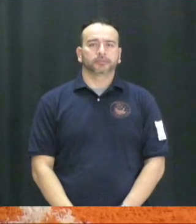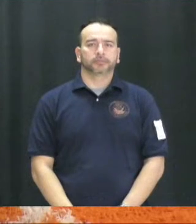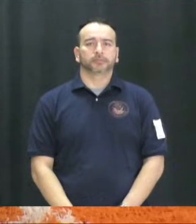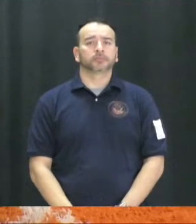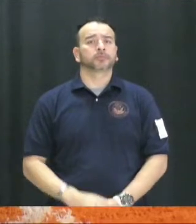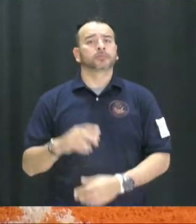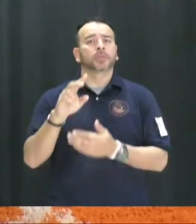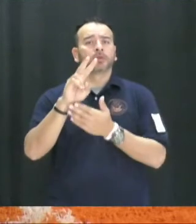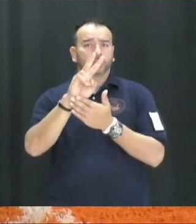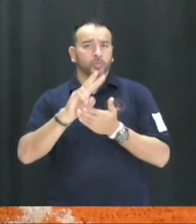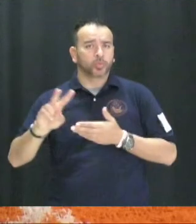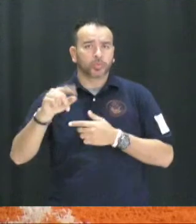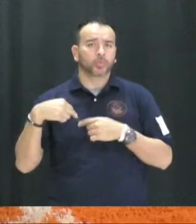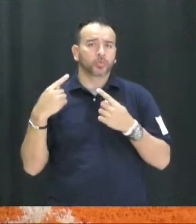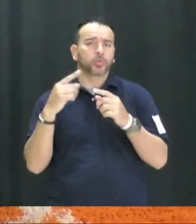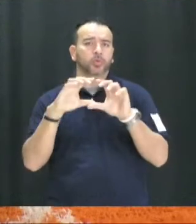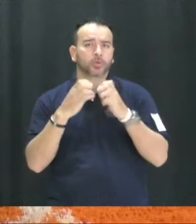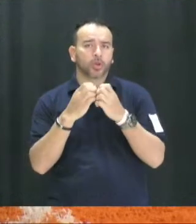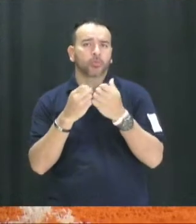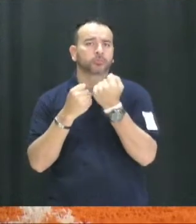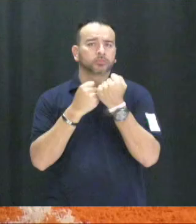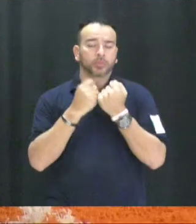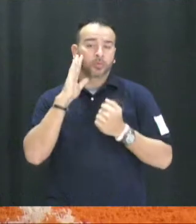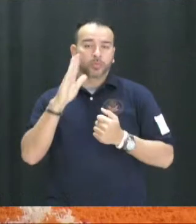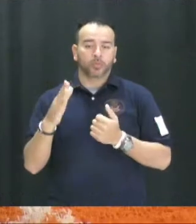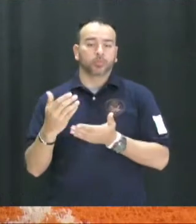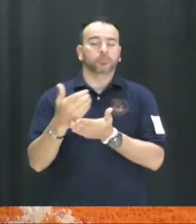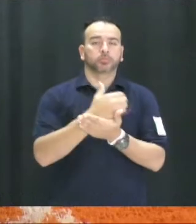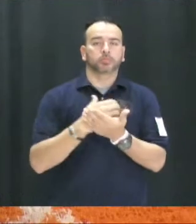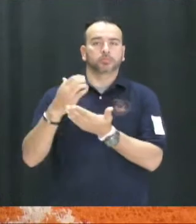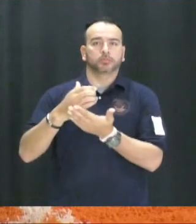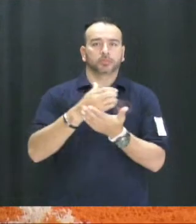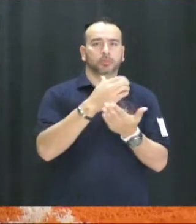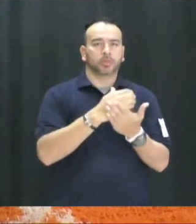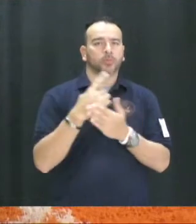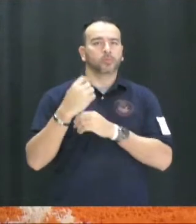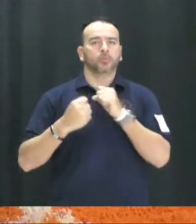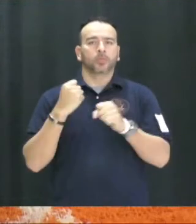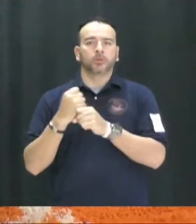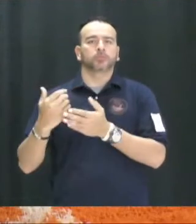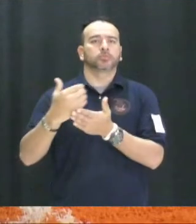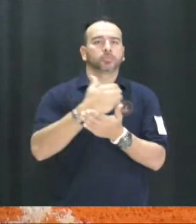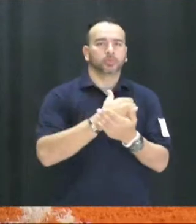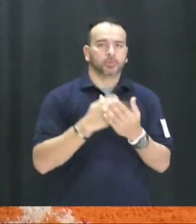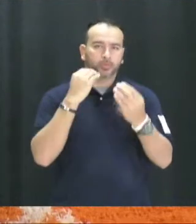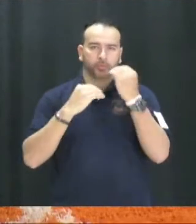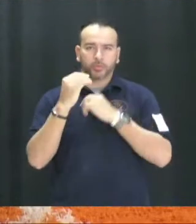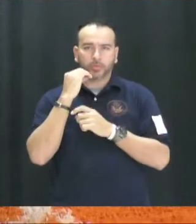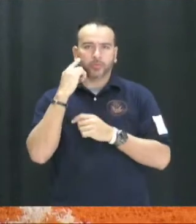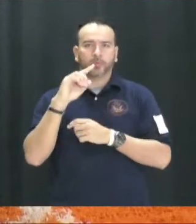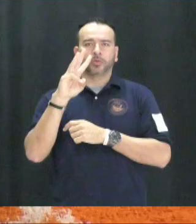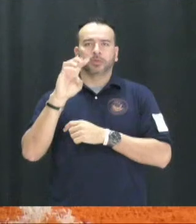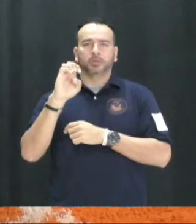The next two weeks, club sponsors will be collecting cans for Boone's annual canned food drive. This is sponsored by West 2 News and all food